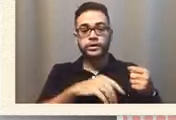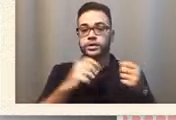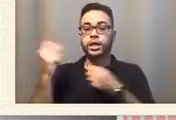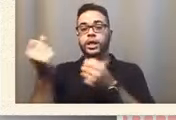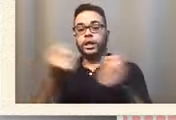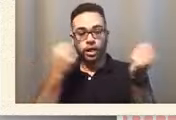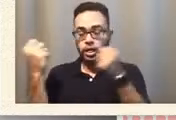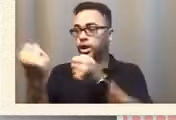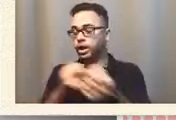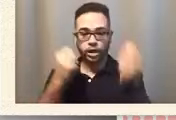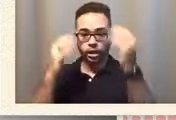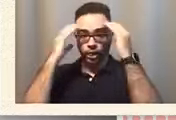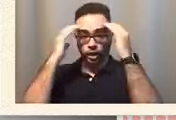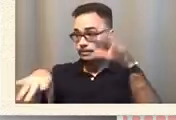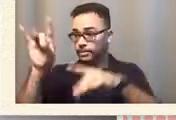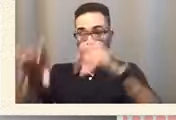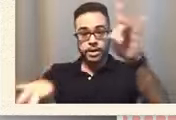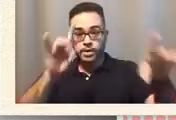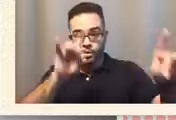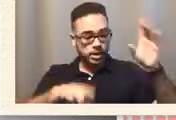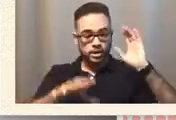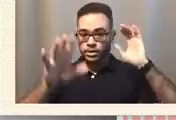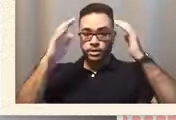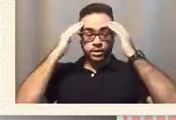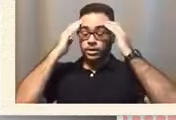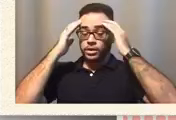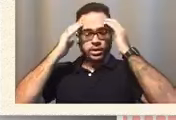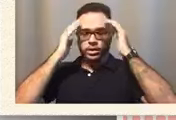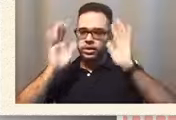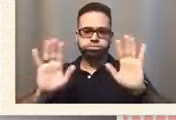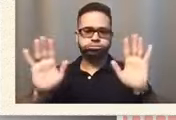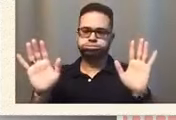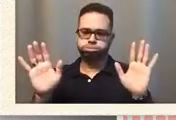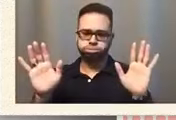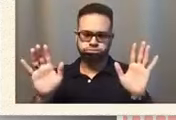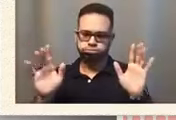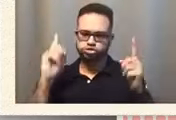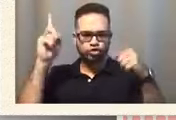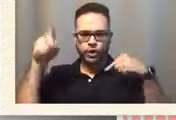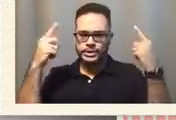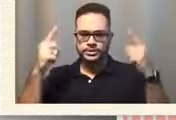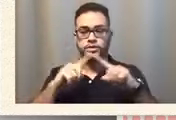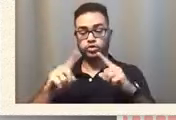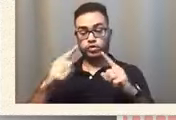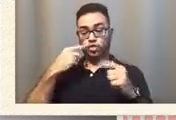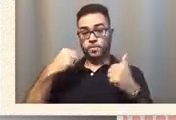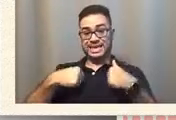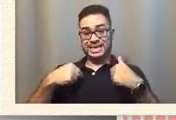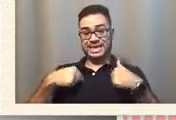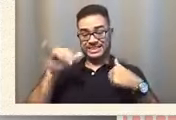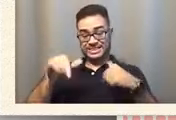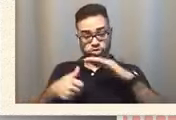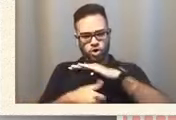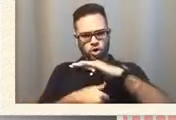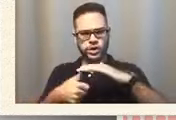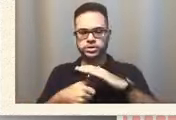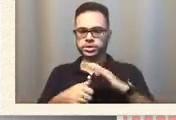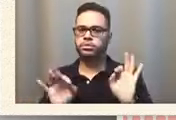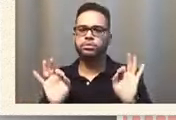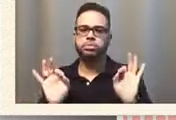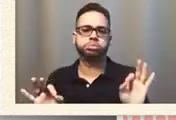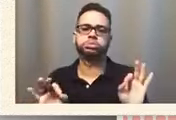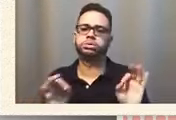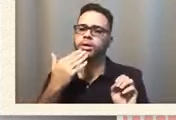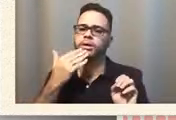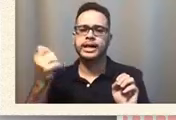picking them up early then after school no no no it's just crazy so to me this quarantine has been the best i think i ever